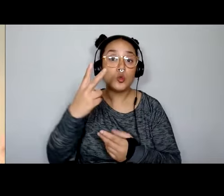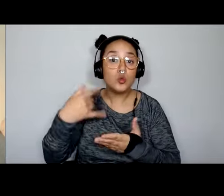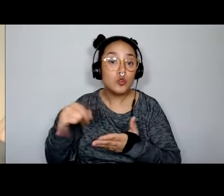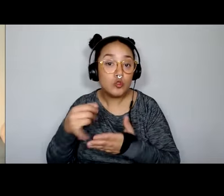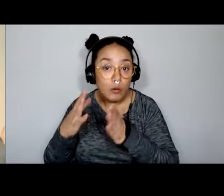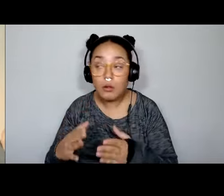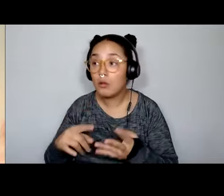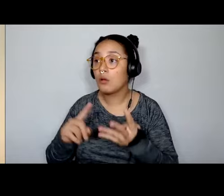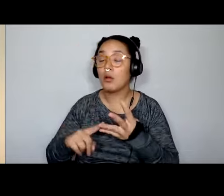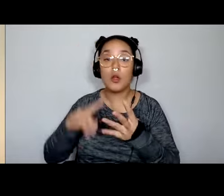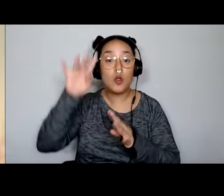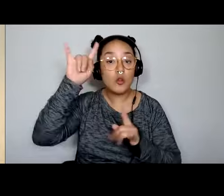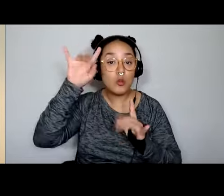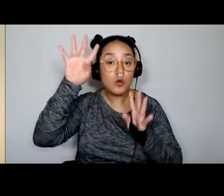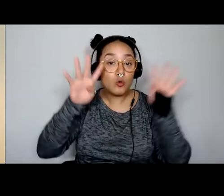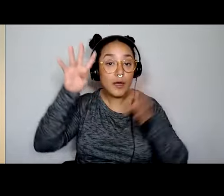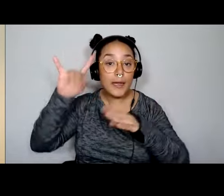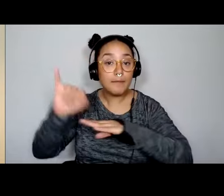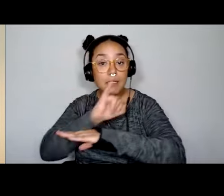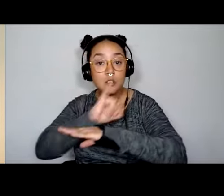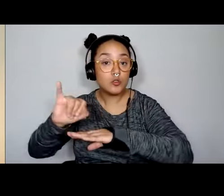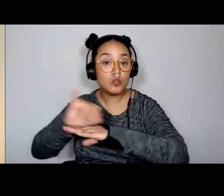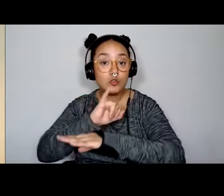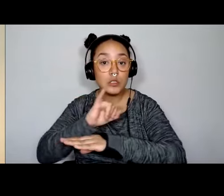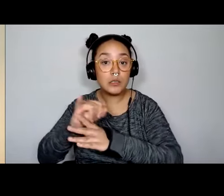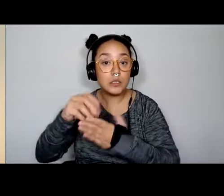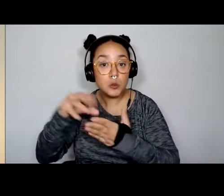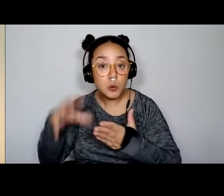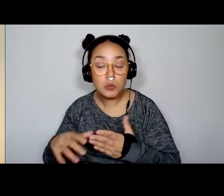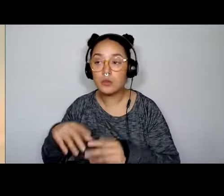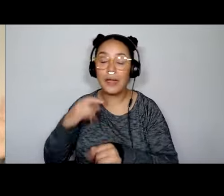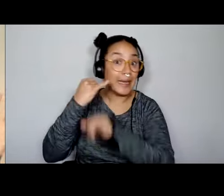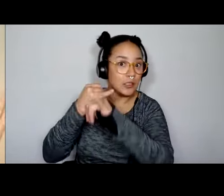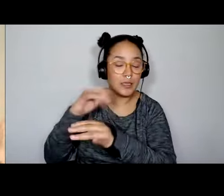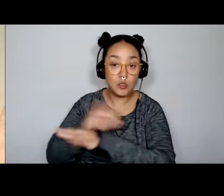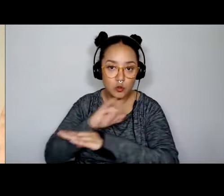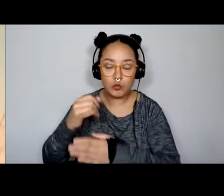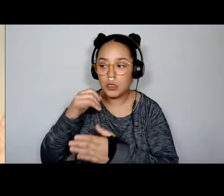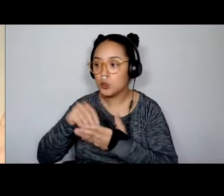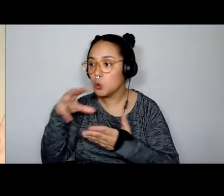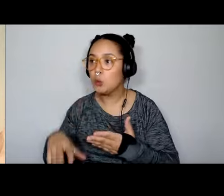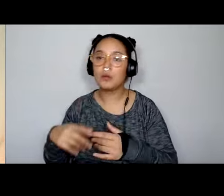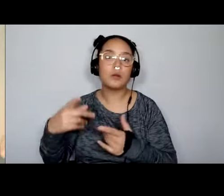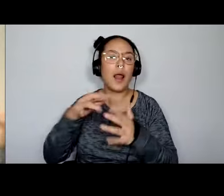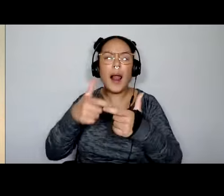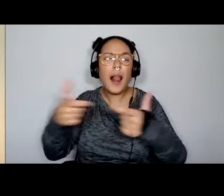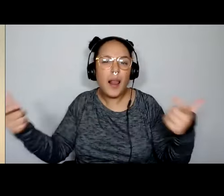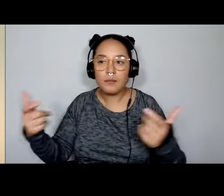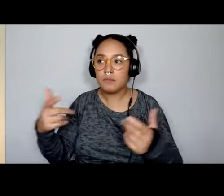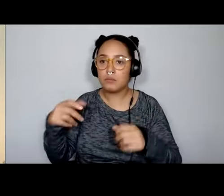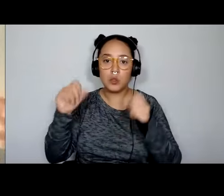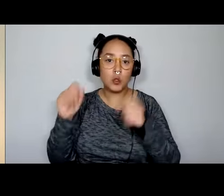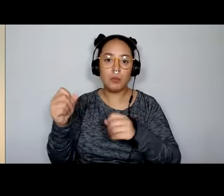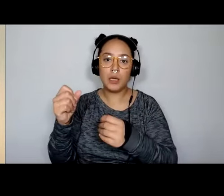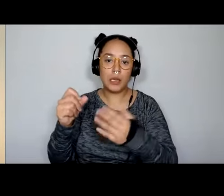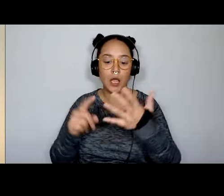student, and a geographer. They will use the skills they have. They can be any year from first year to grad students. So it's a mix of